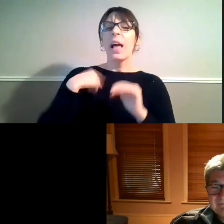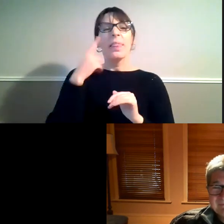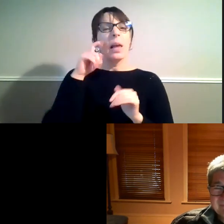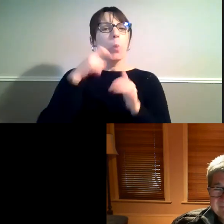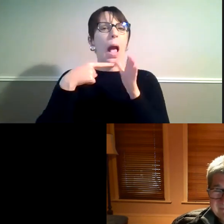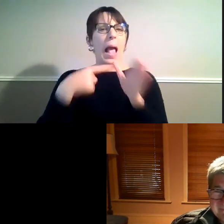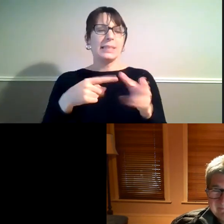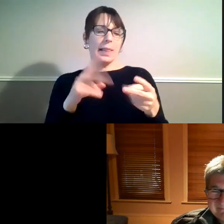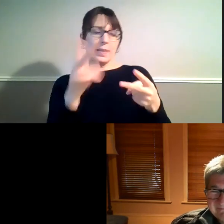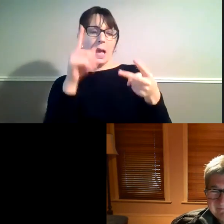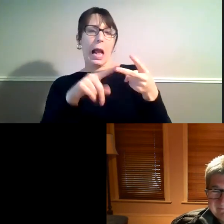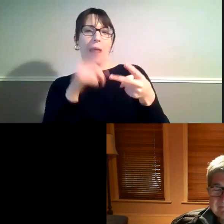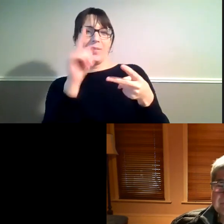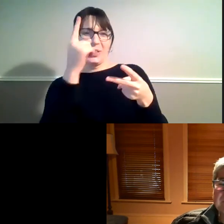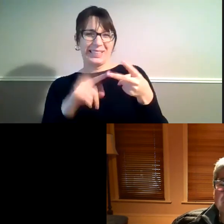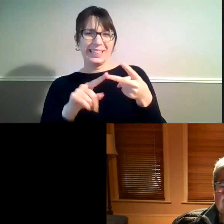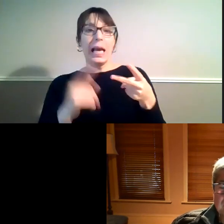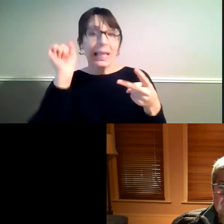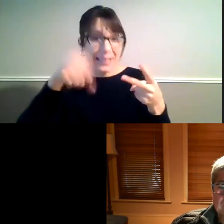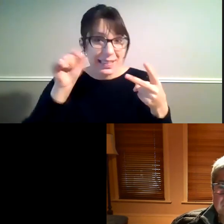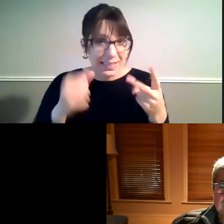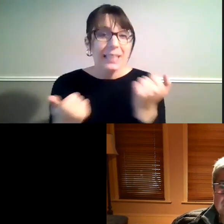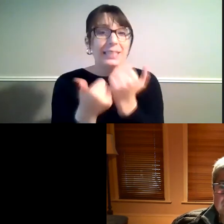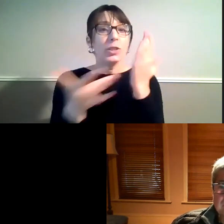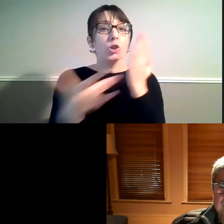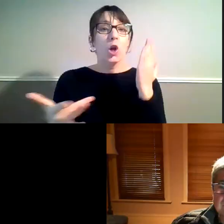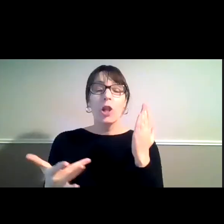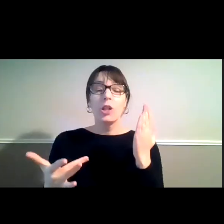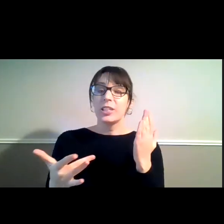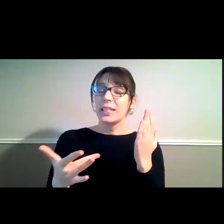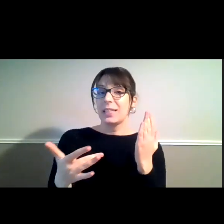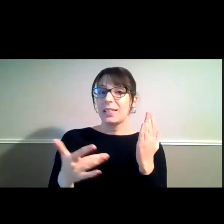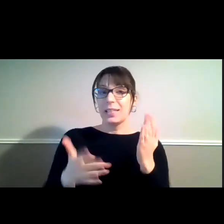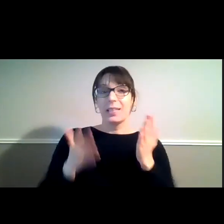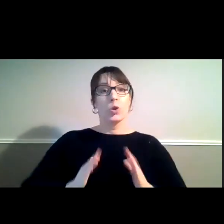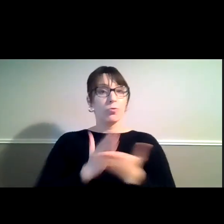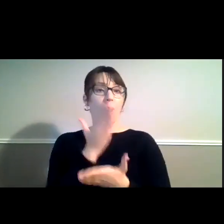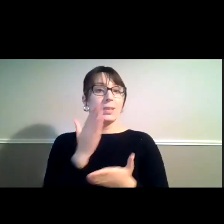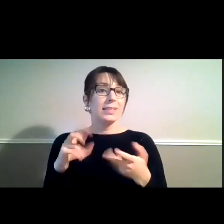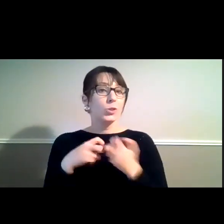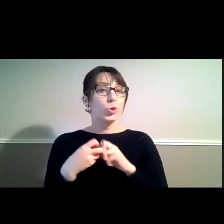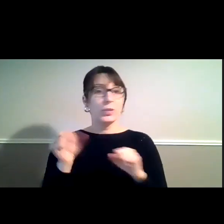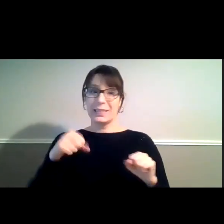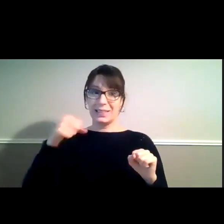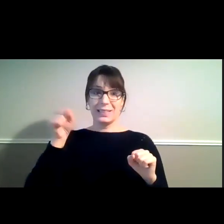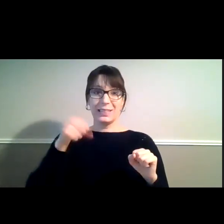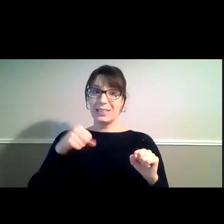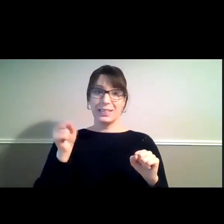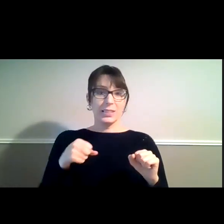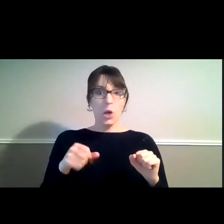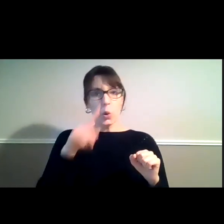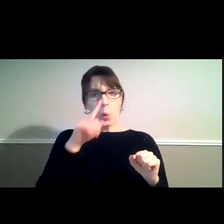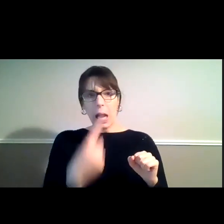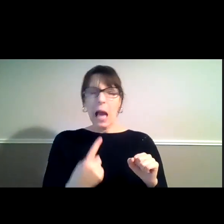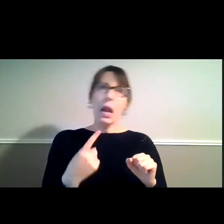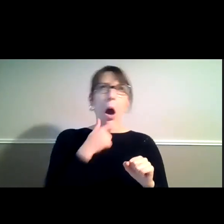that's the easy one. Yes, absolutely. Assistive technology is a human rights issue. There is no question about that